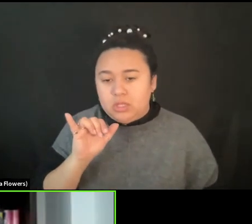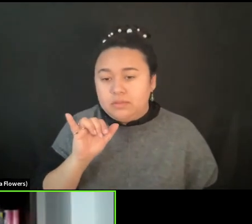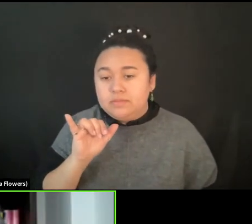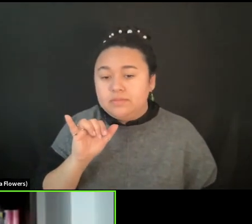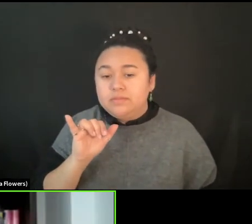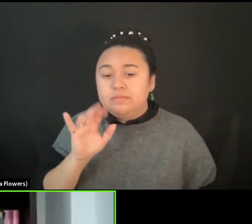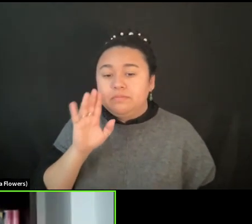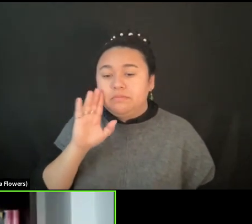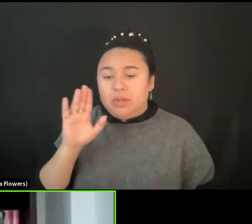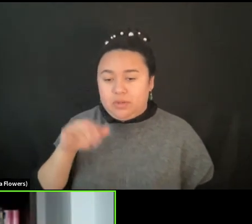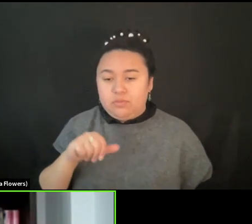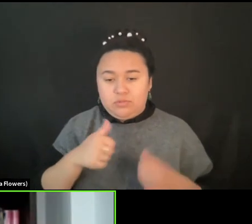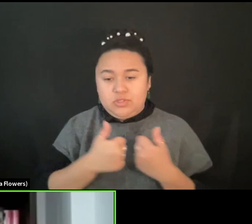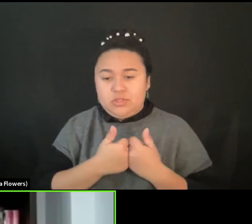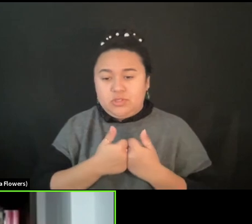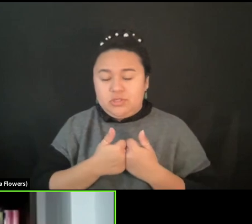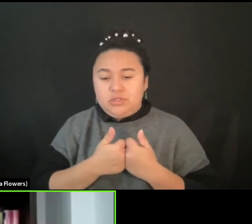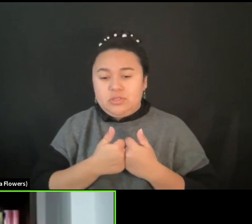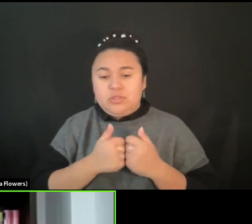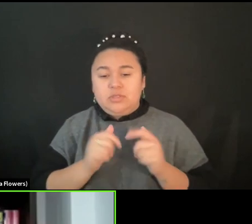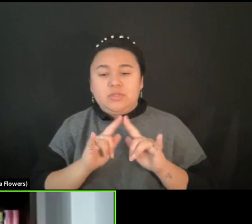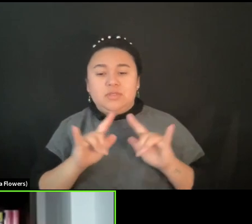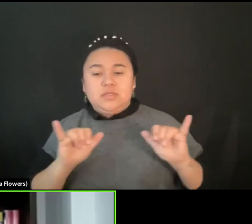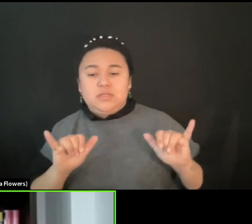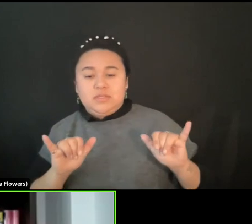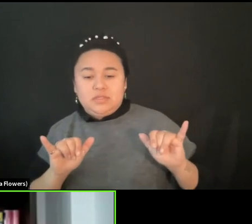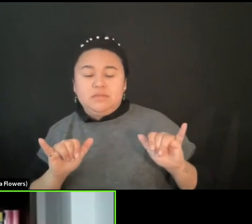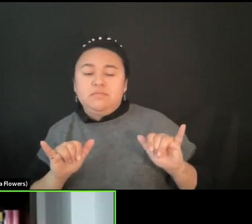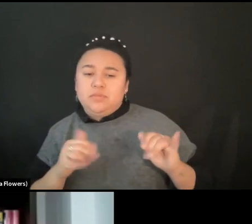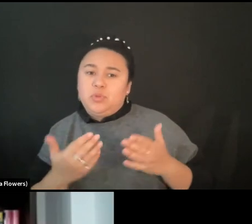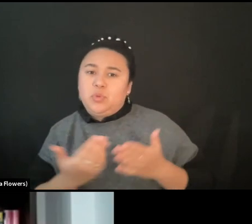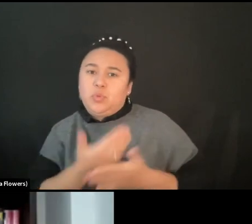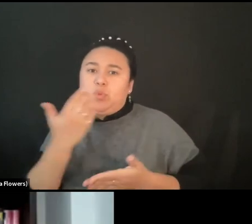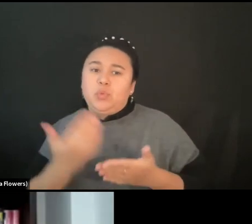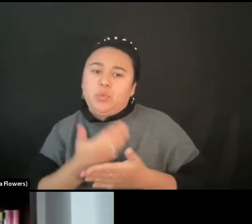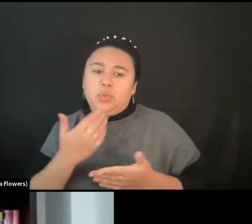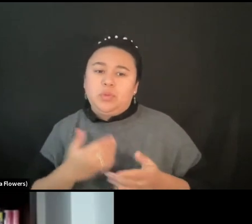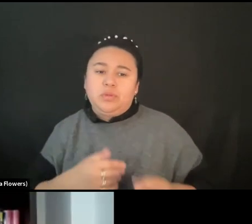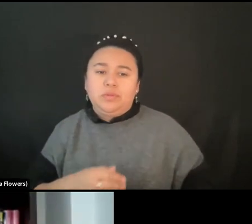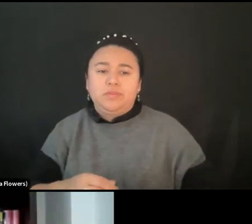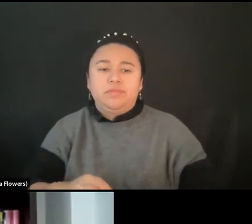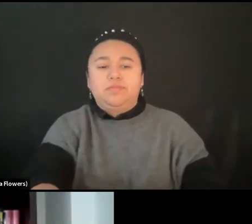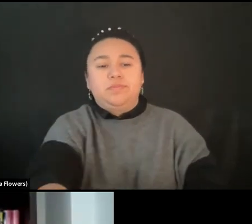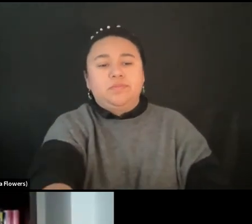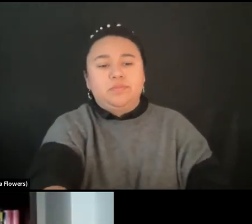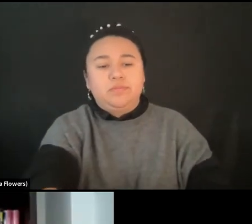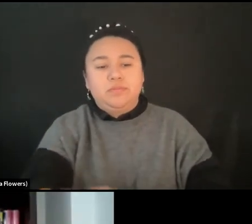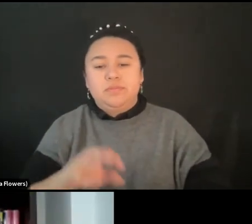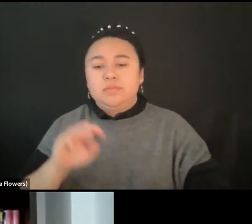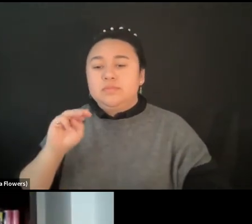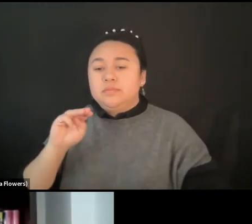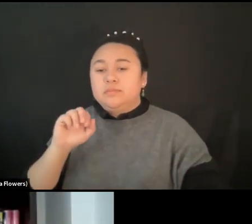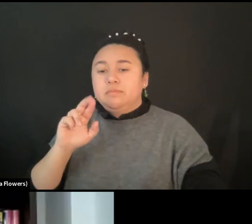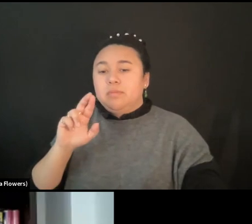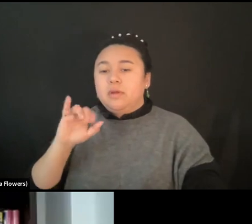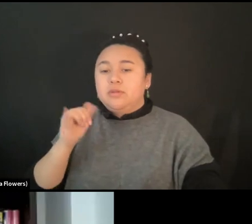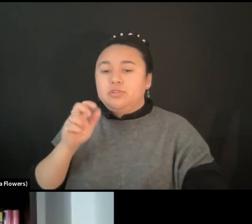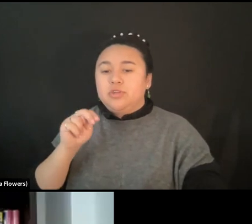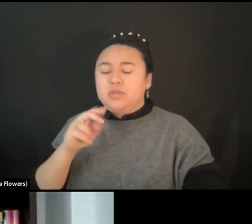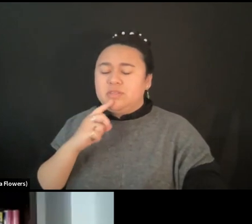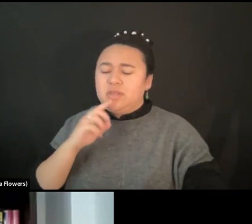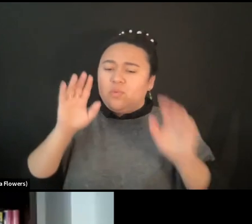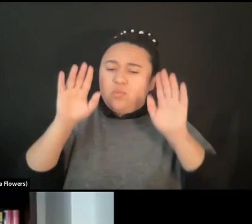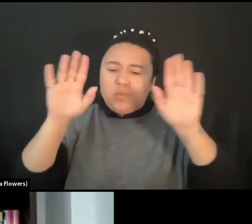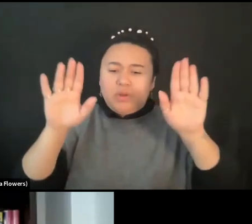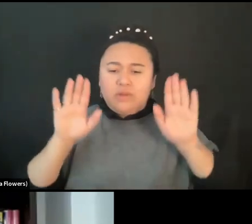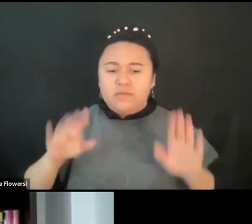be a challenge, and at the same time, something very new. This is wonderful. We are always happy, you know,